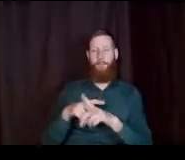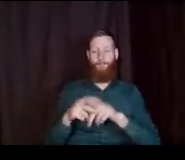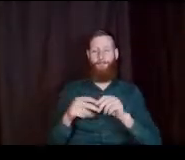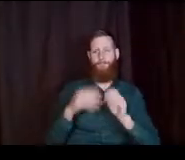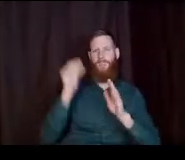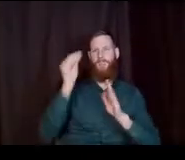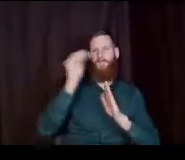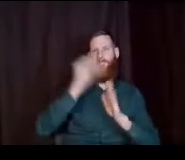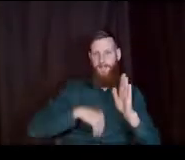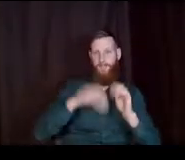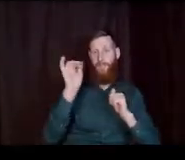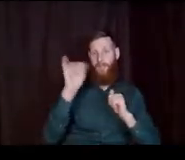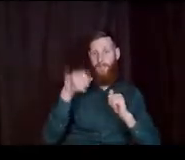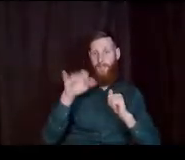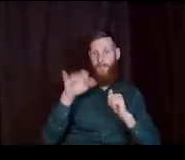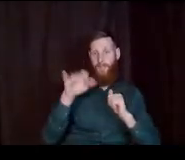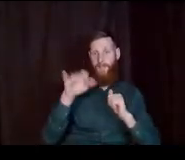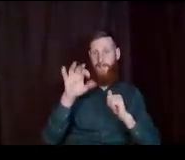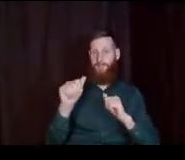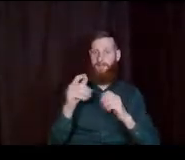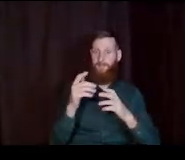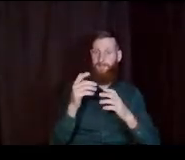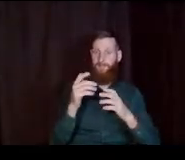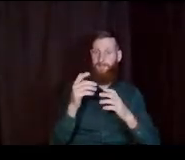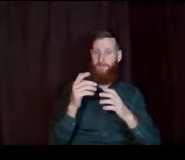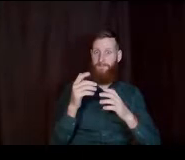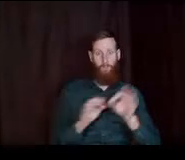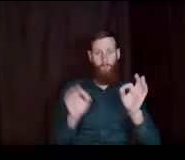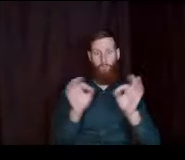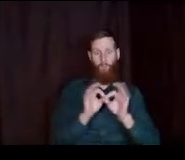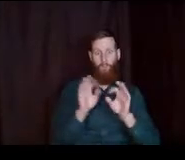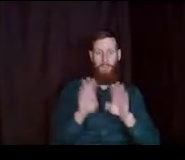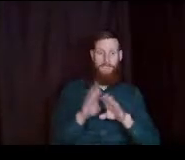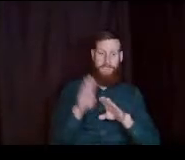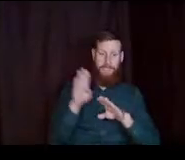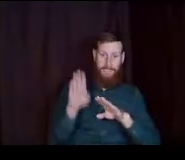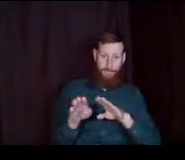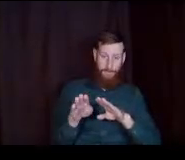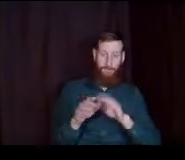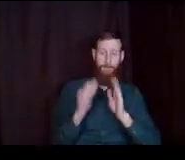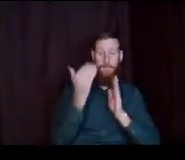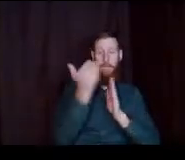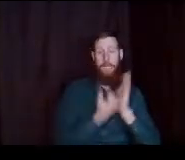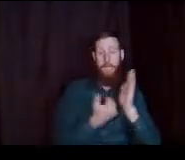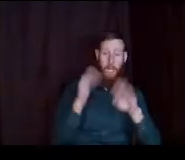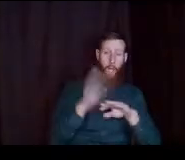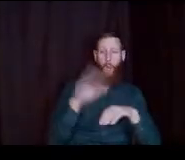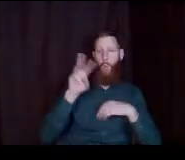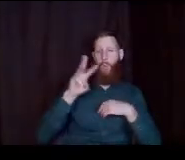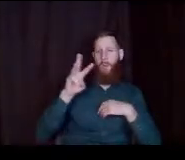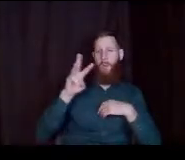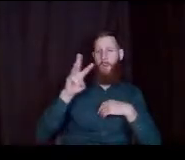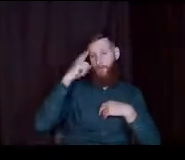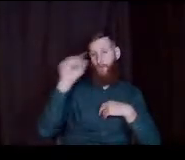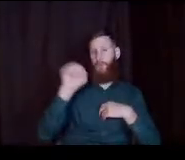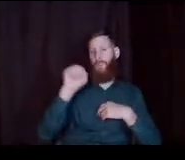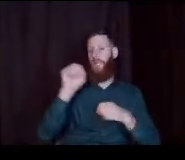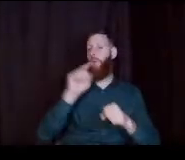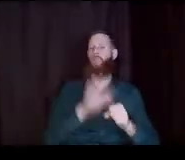that FAFSA are the main the main steps and those are all listed on their website as well. for Seattle Promise.